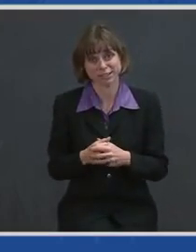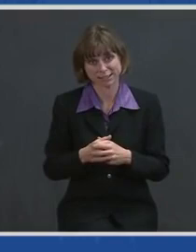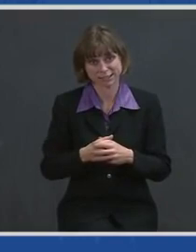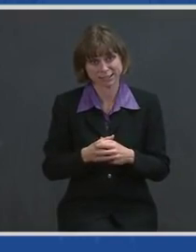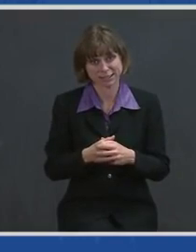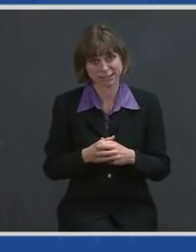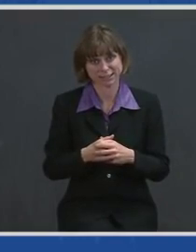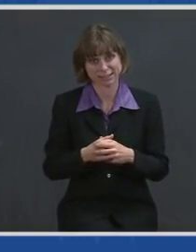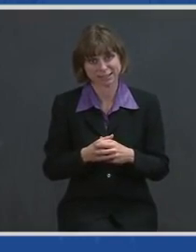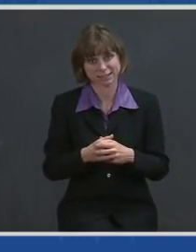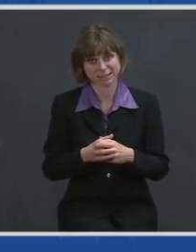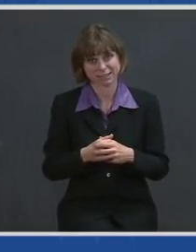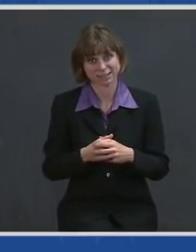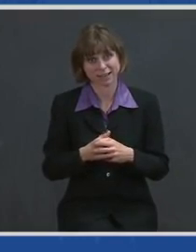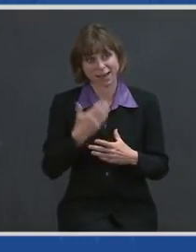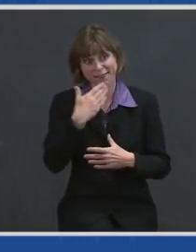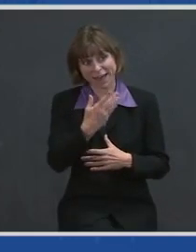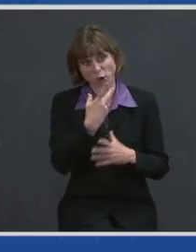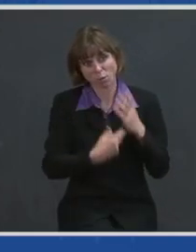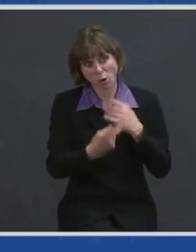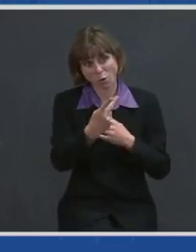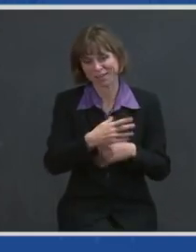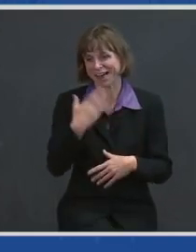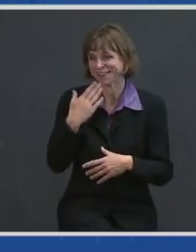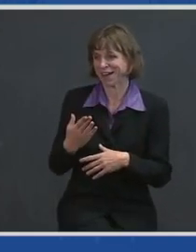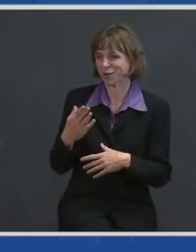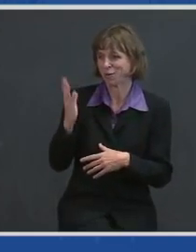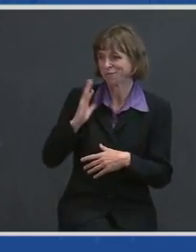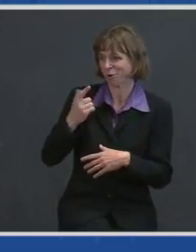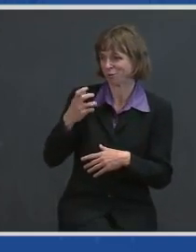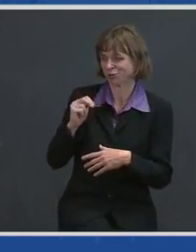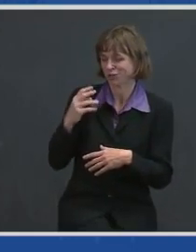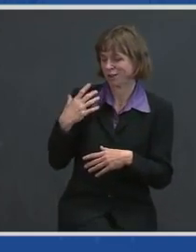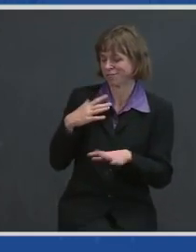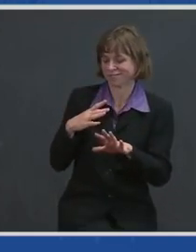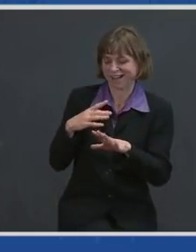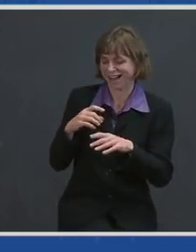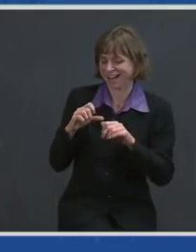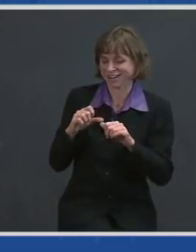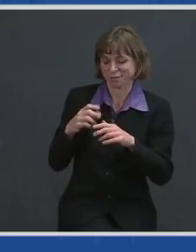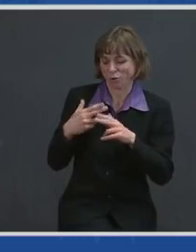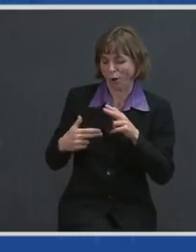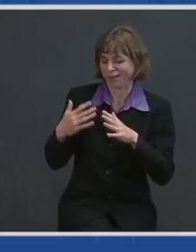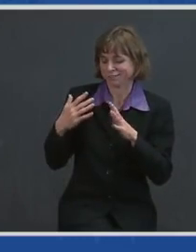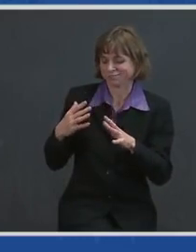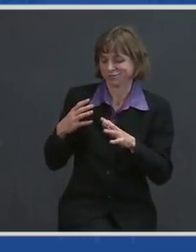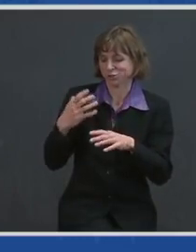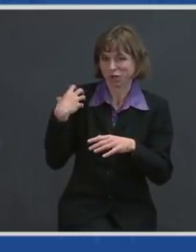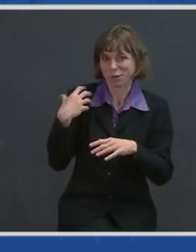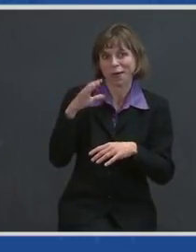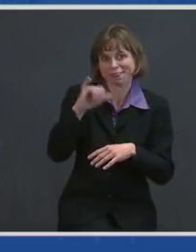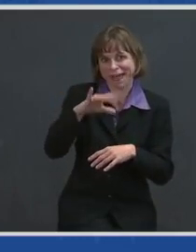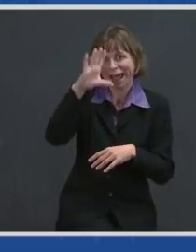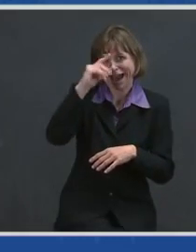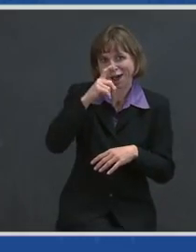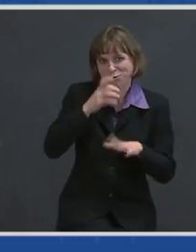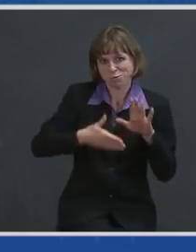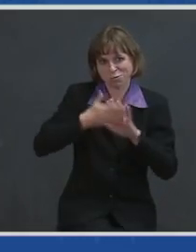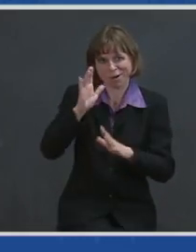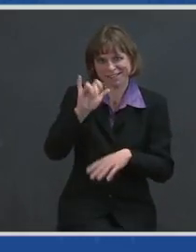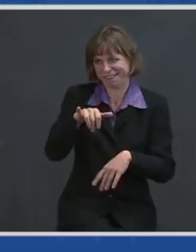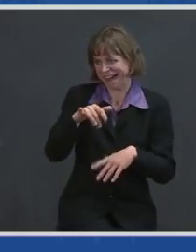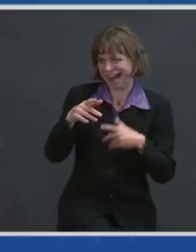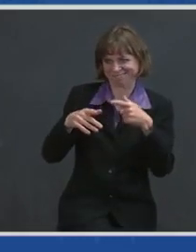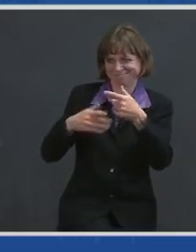former General. I keep calling him General, but my, my, the guy who runs that outfit over there.